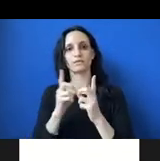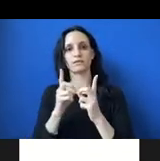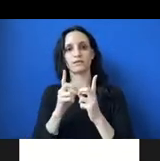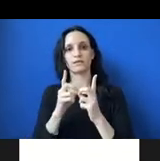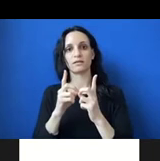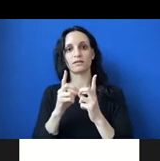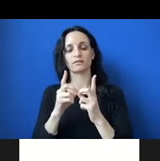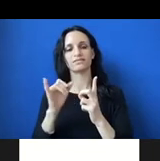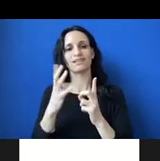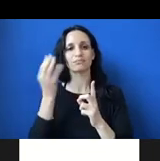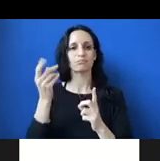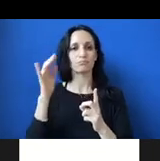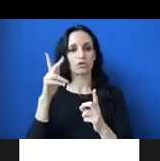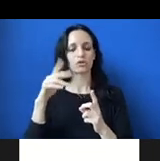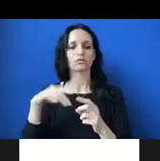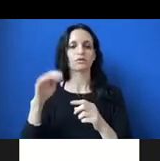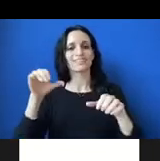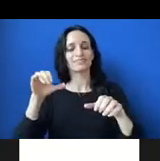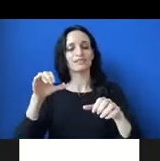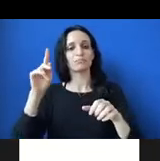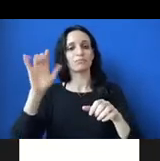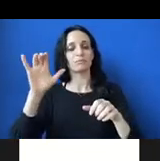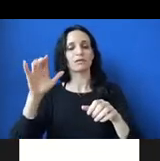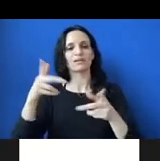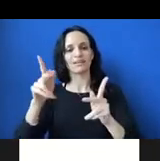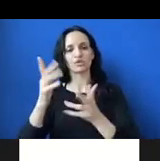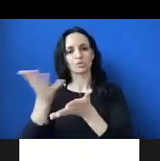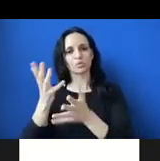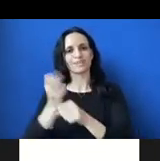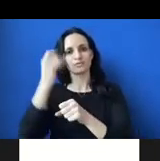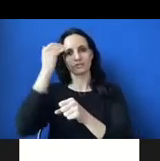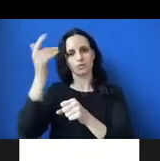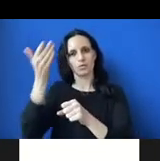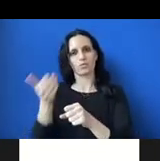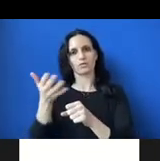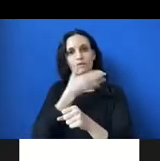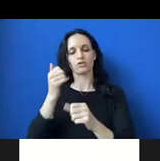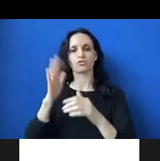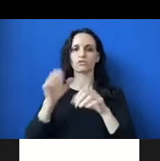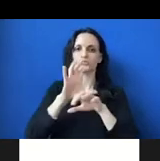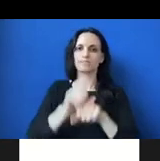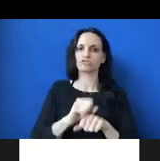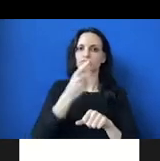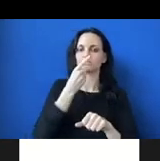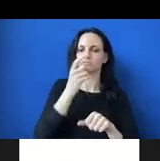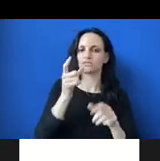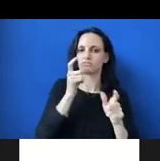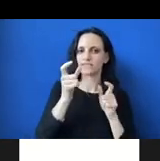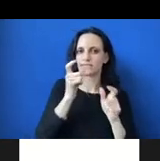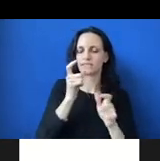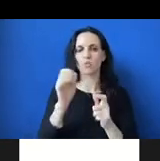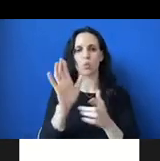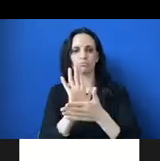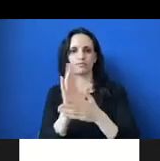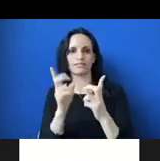to the park or doing an activity in public allows you to get to know someone better than a traditional dinner or drinks or a movie day at